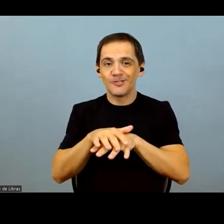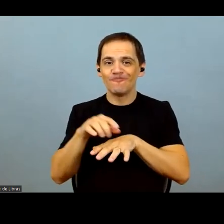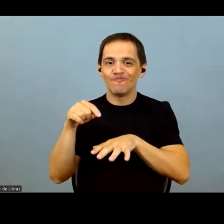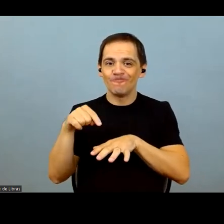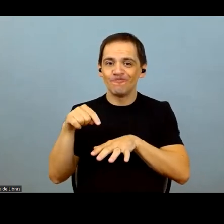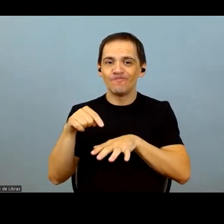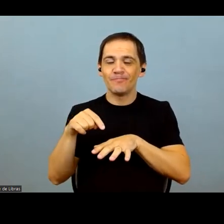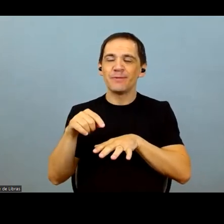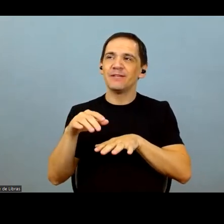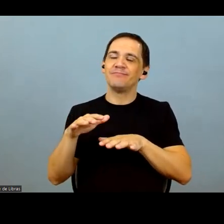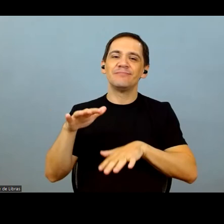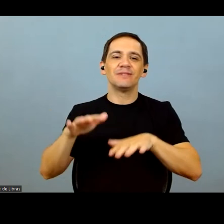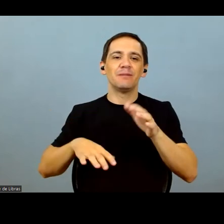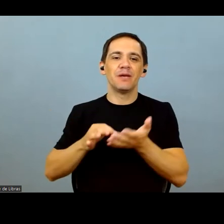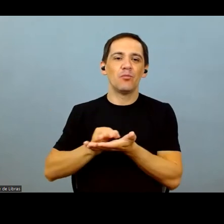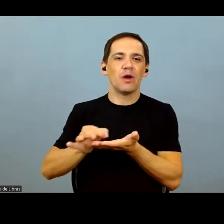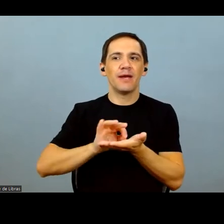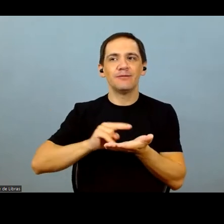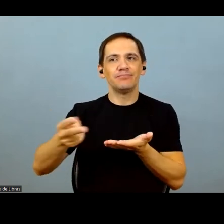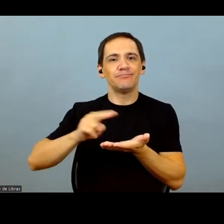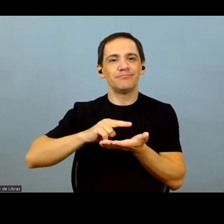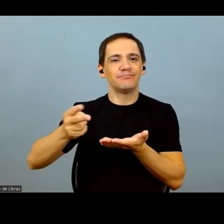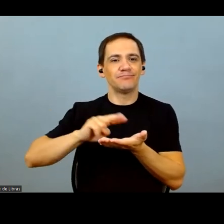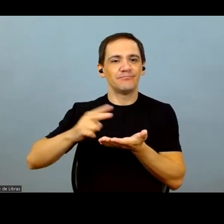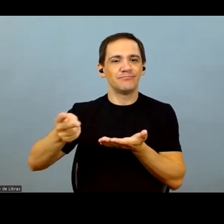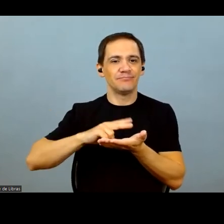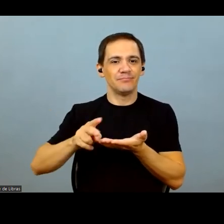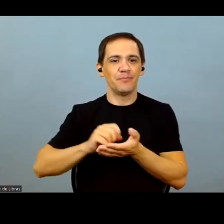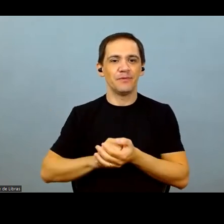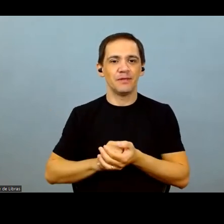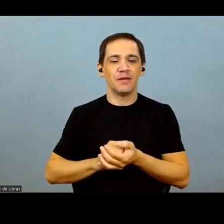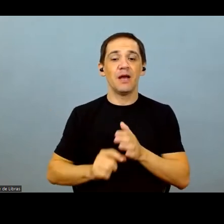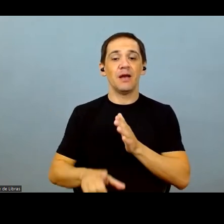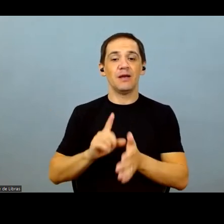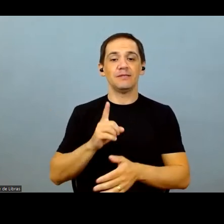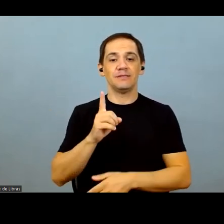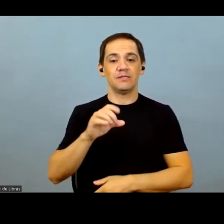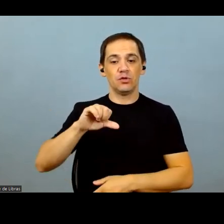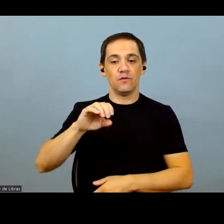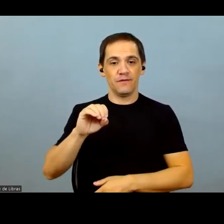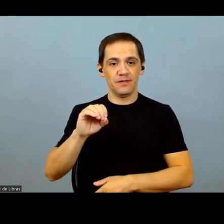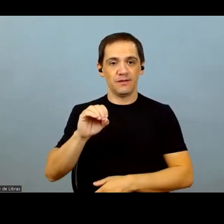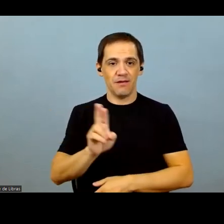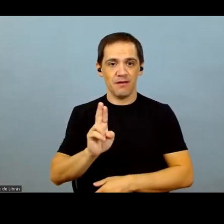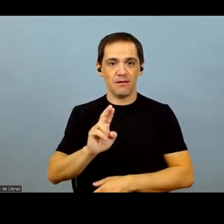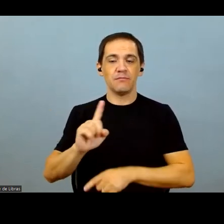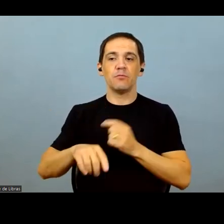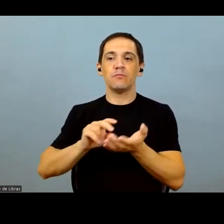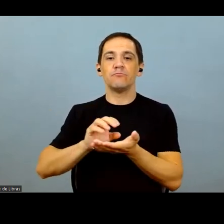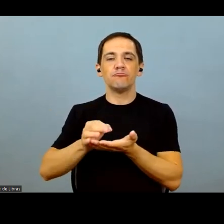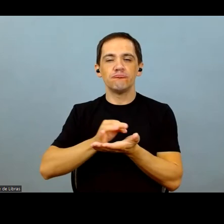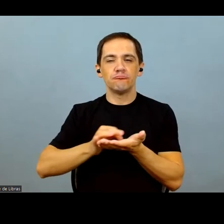as the, as the worst, worst, worst risk. So I been reached 190